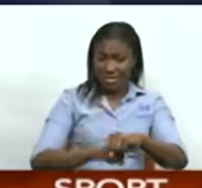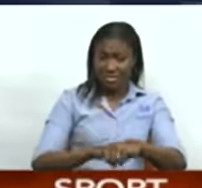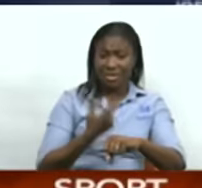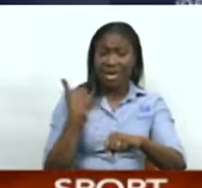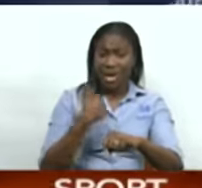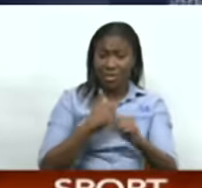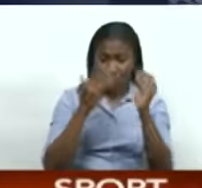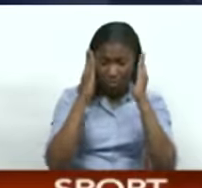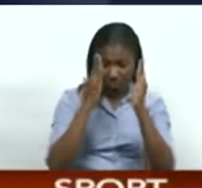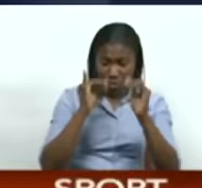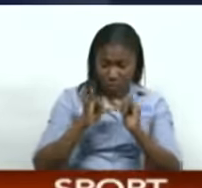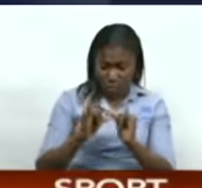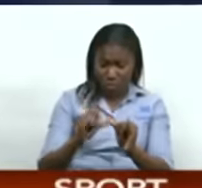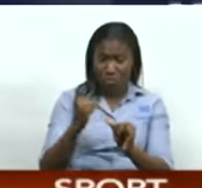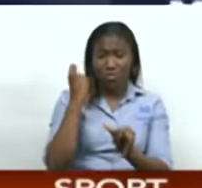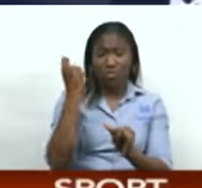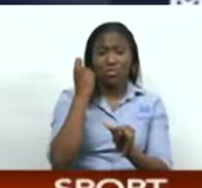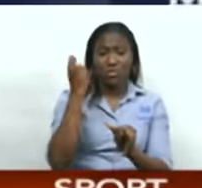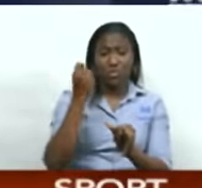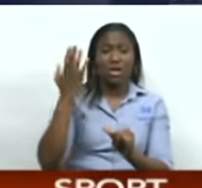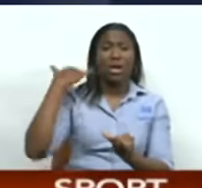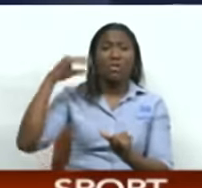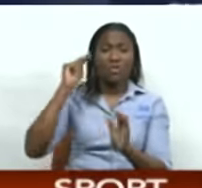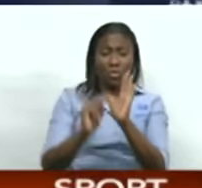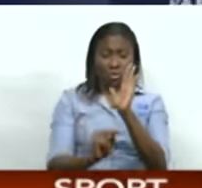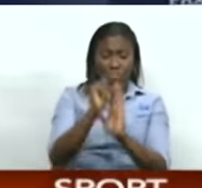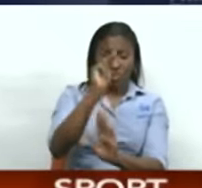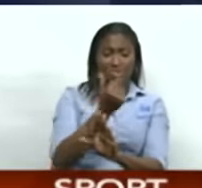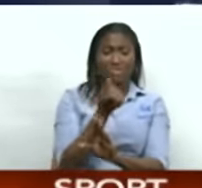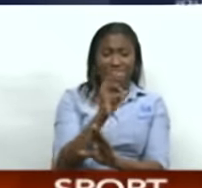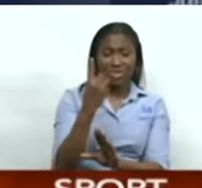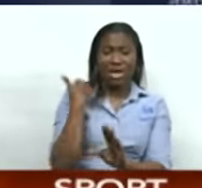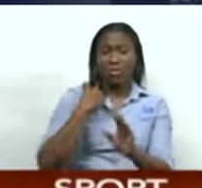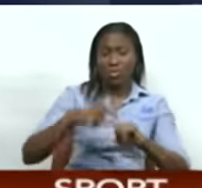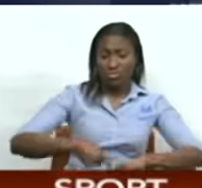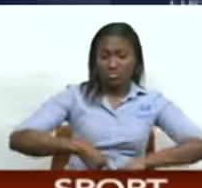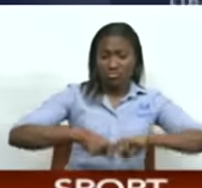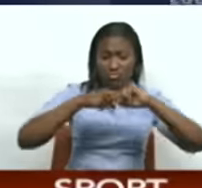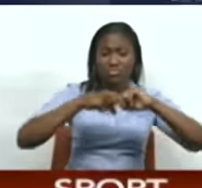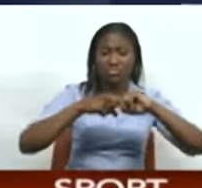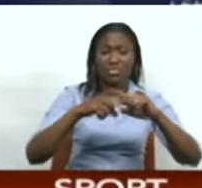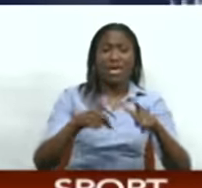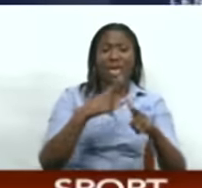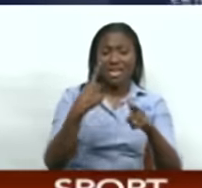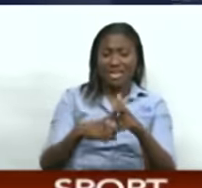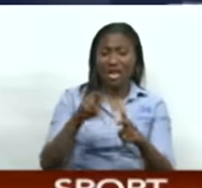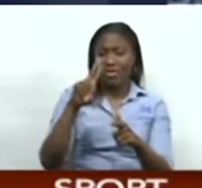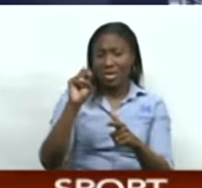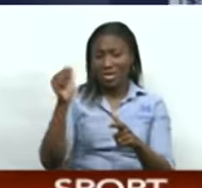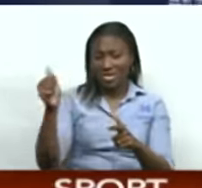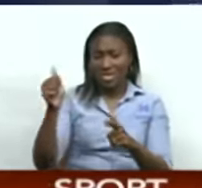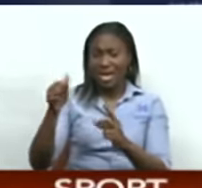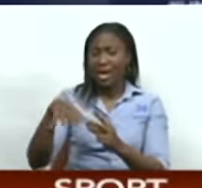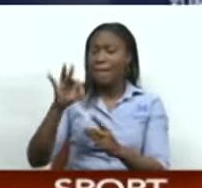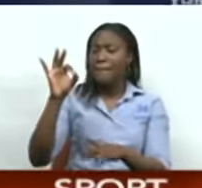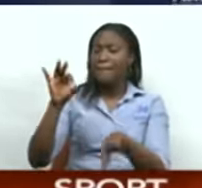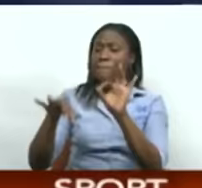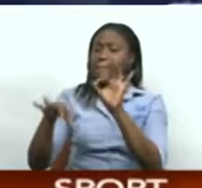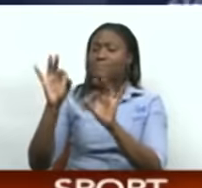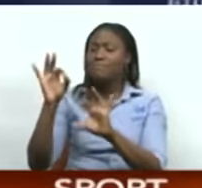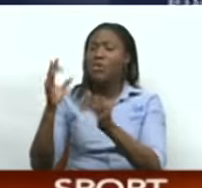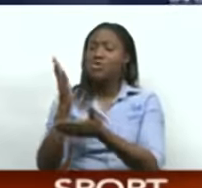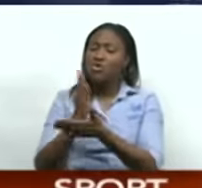Ahead of their two-legged tie with the Warriors on November 16th and 20th, the USA has picked a squad that excludes some senior players through injury.